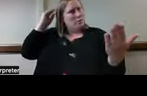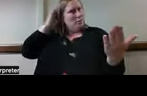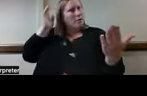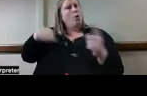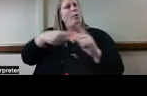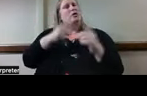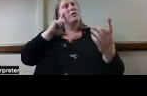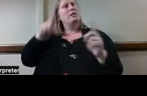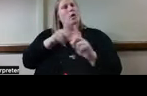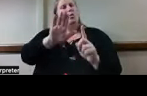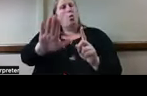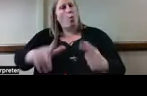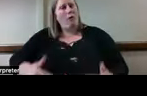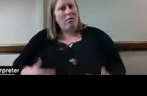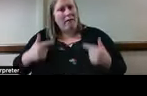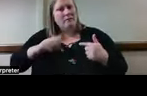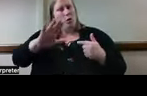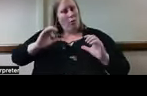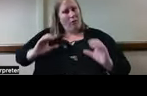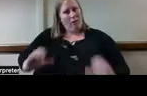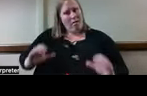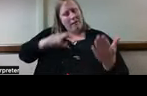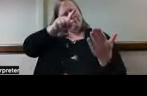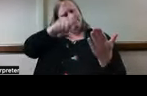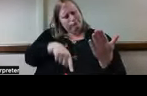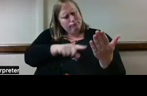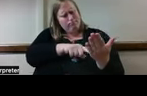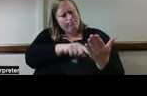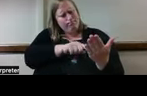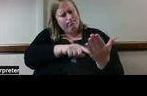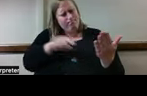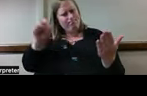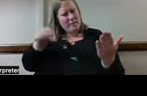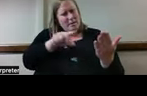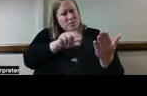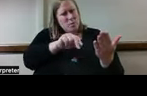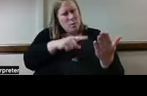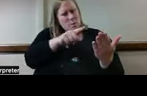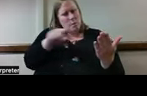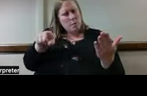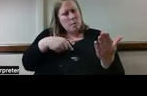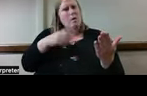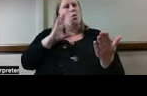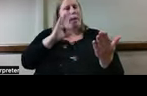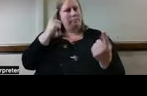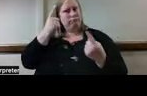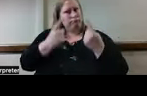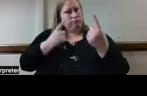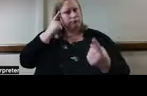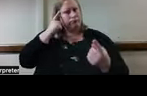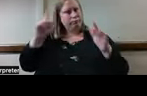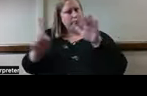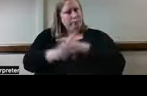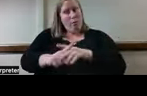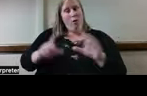own life and the client services that you're providing, because these are questions that are going to come to you either from your